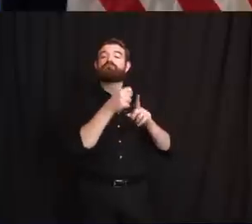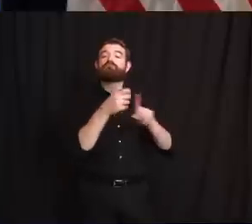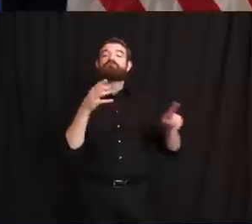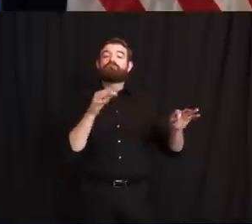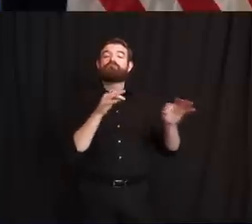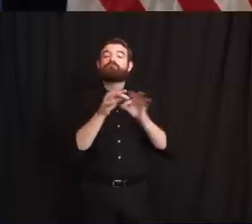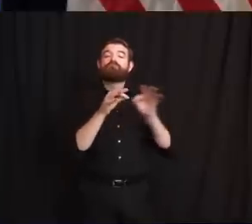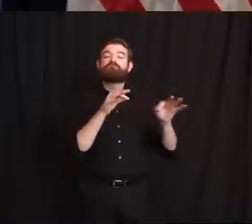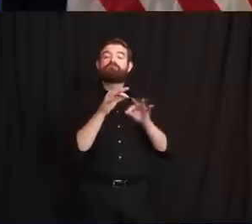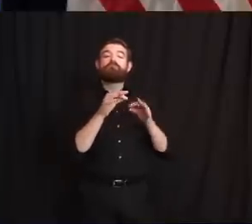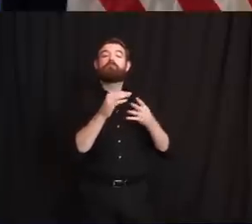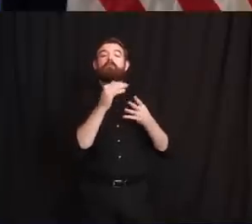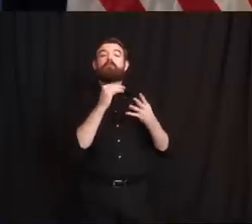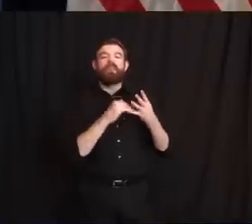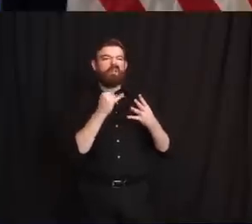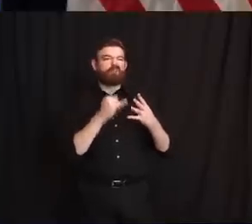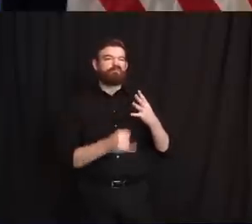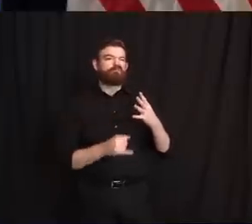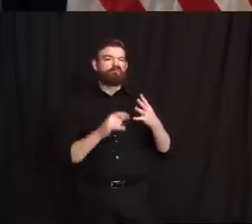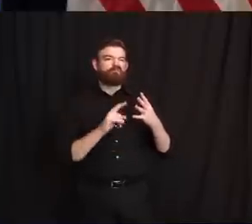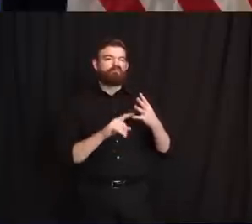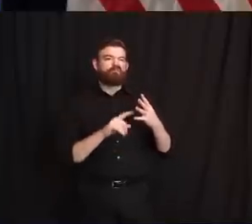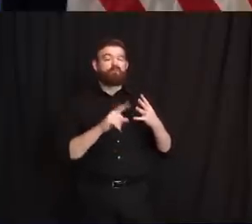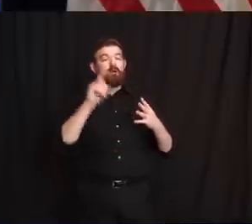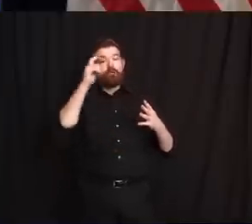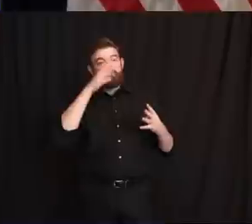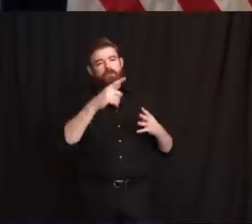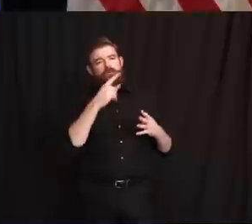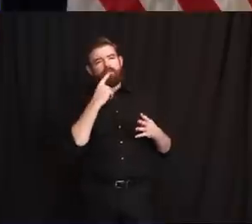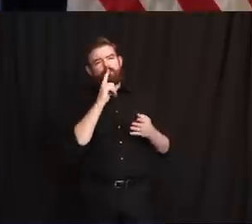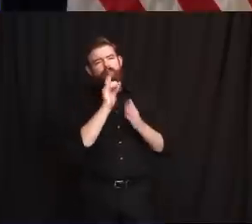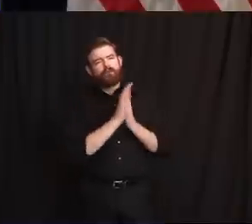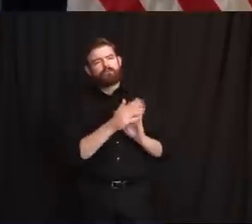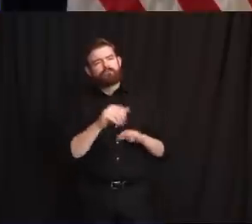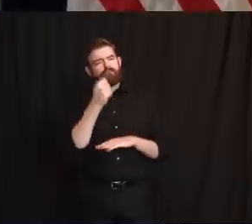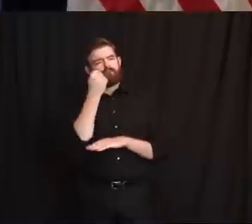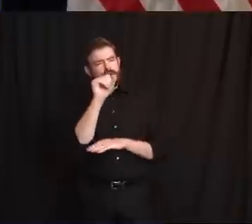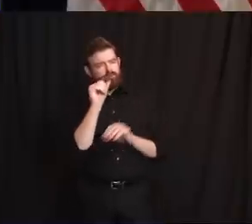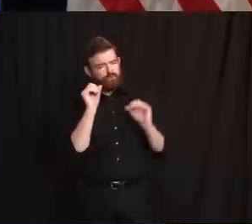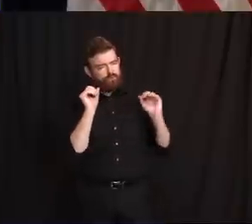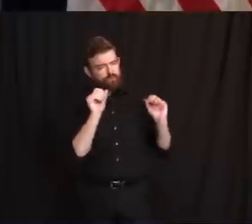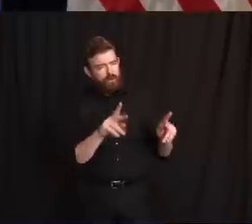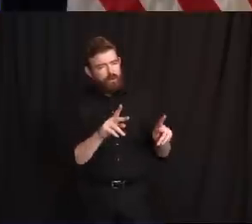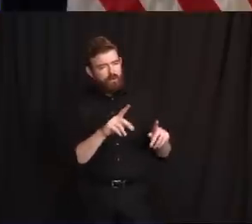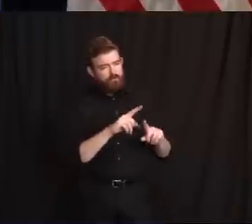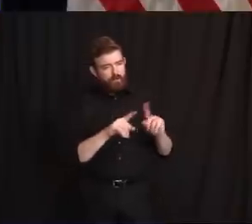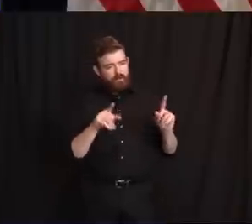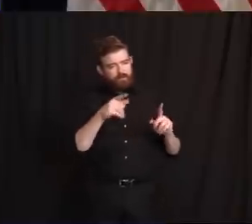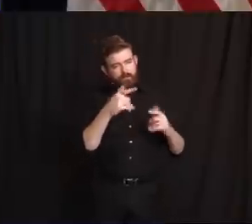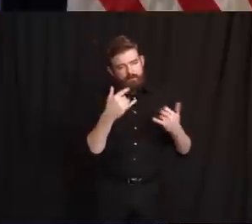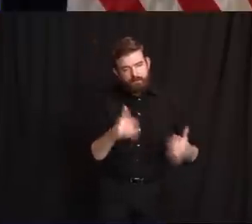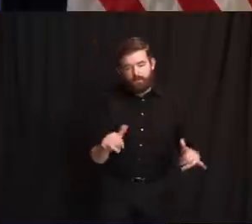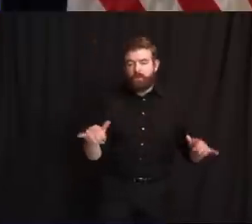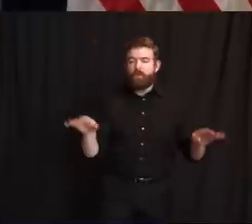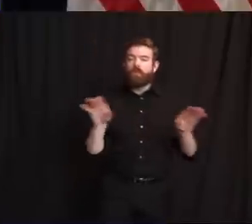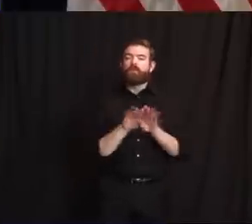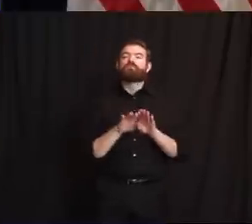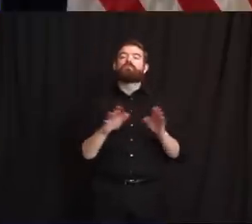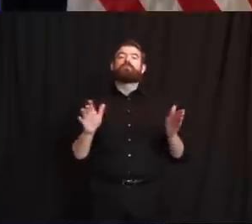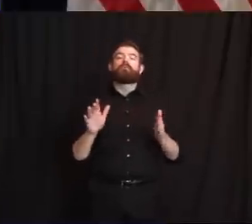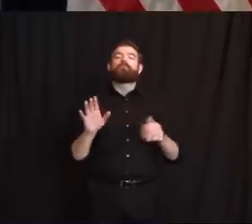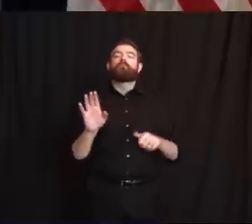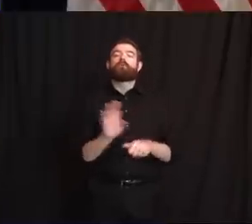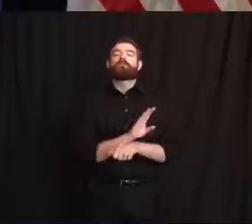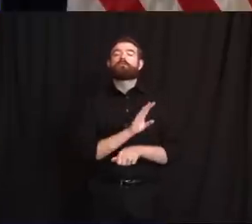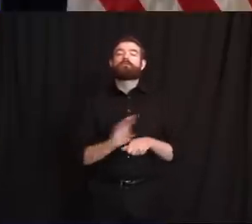still cannot open. we've heard from many of our readers about this issue. Could you please expand on how risks are greater for a restaurant or a small